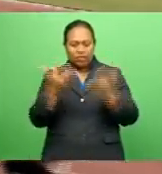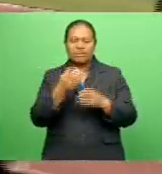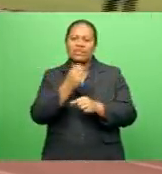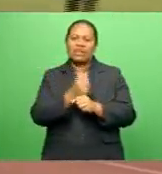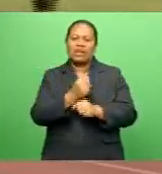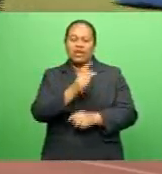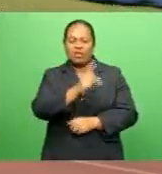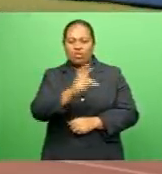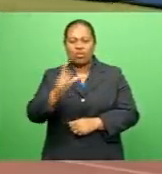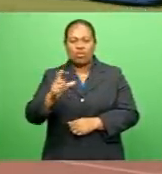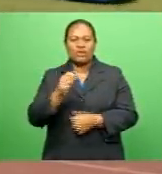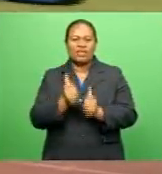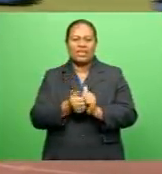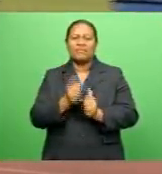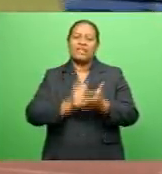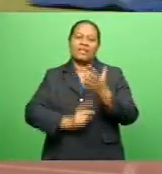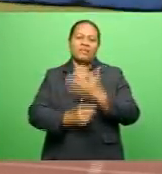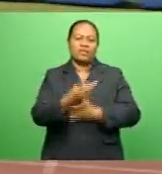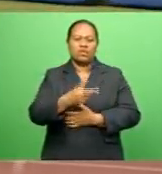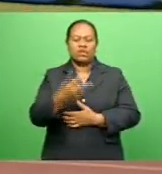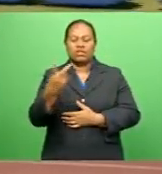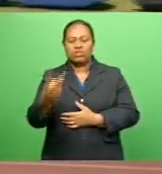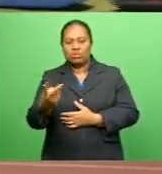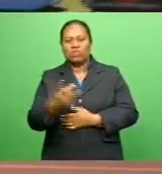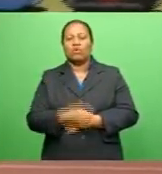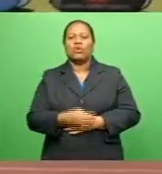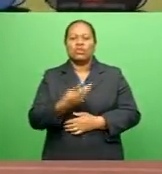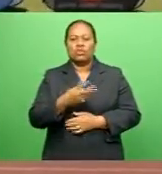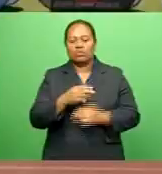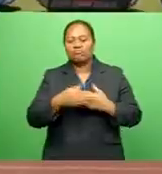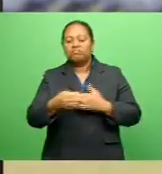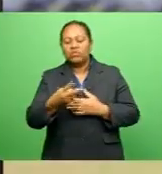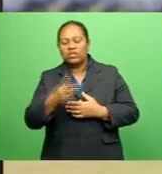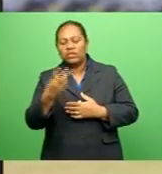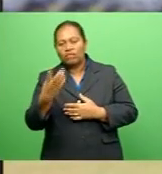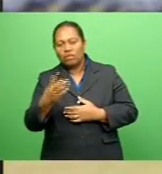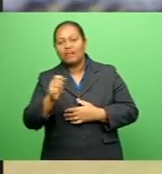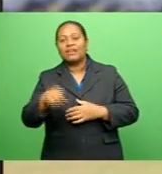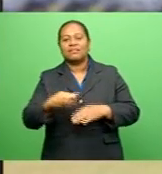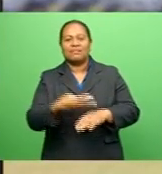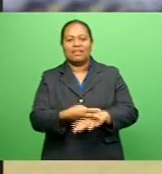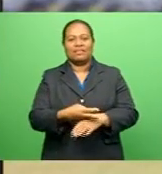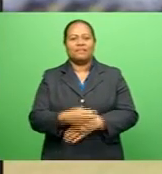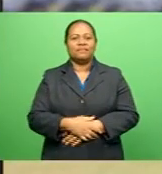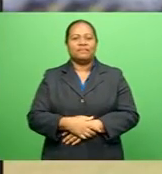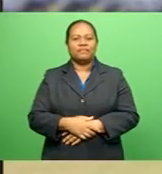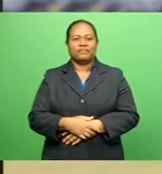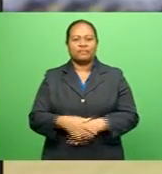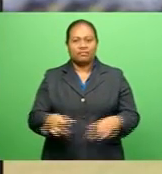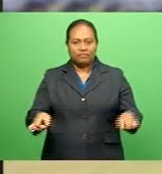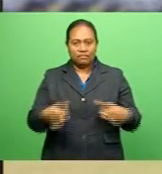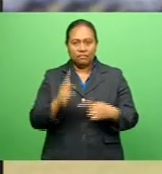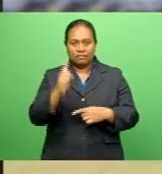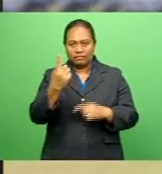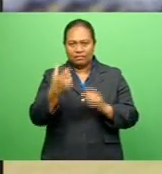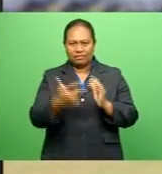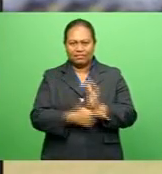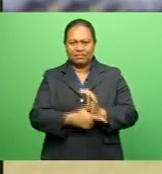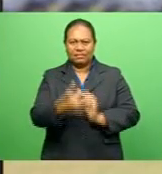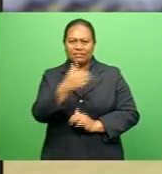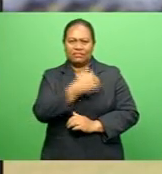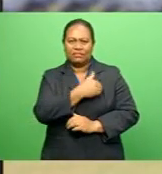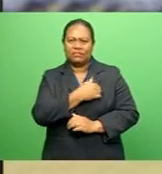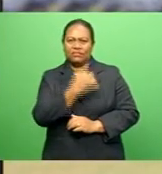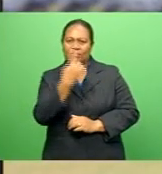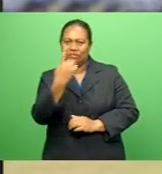Games Which is scheduled for the 22nd to the 24th of next month Competing for the first time in the Suva Zone 1 meet